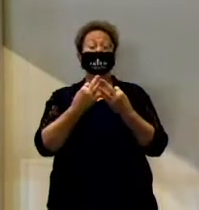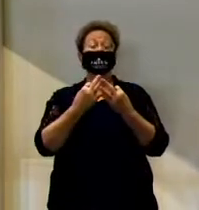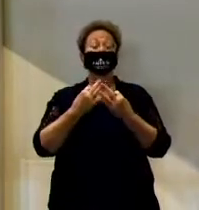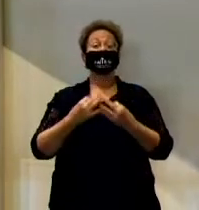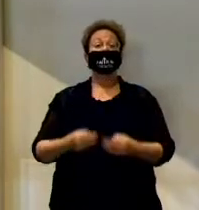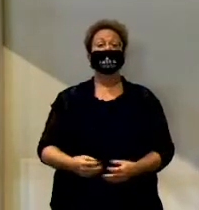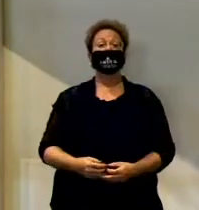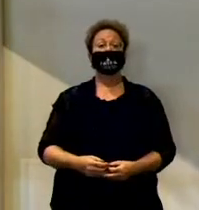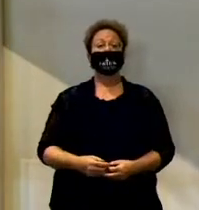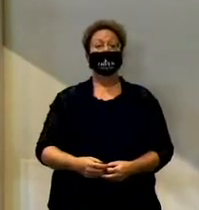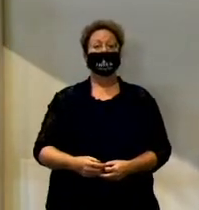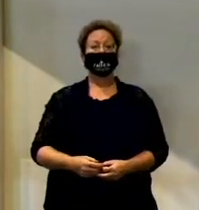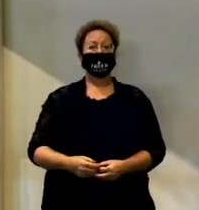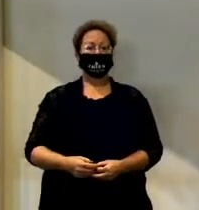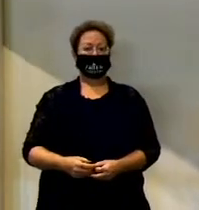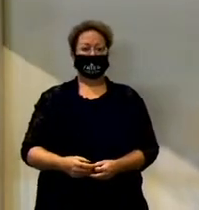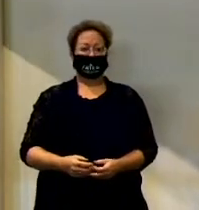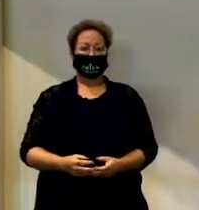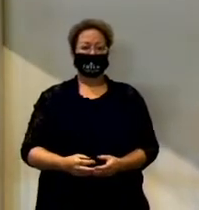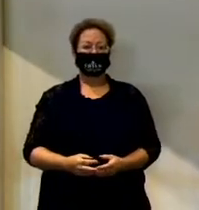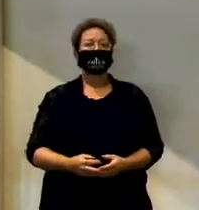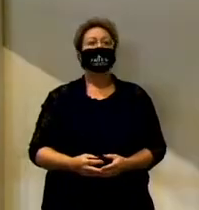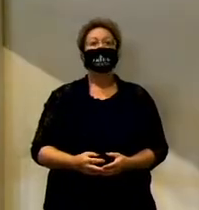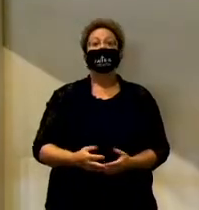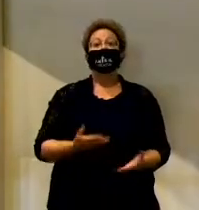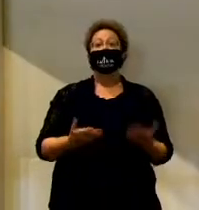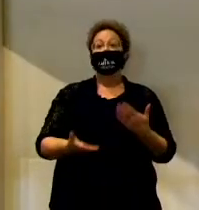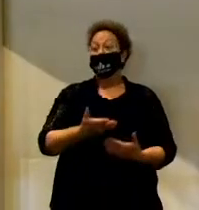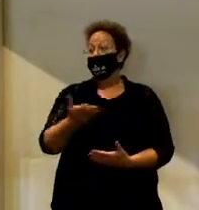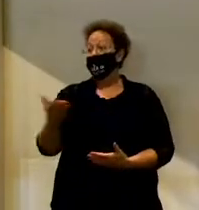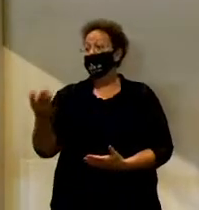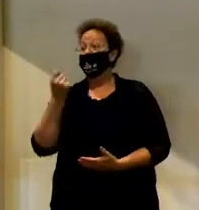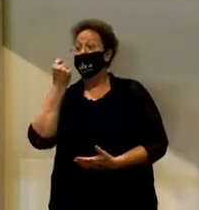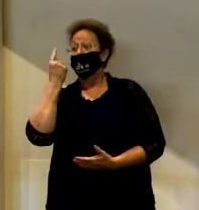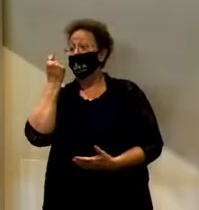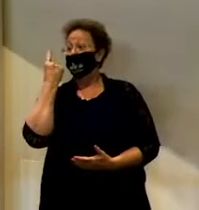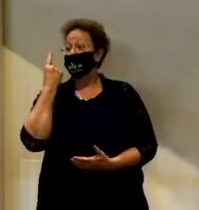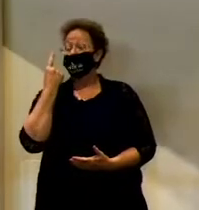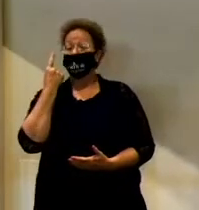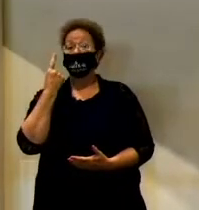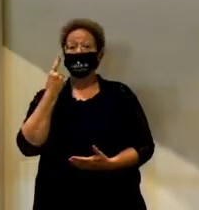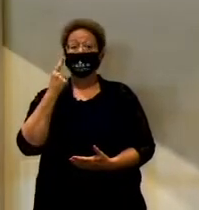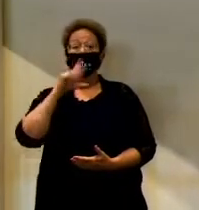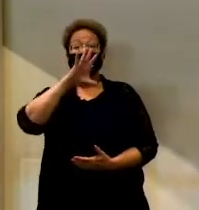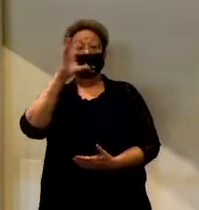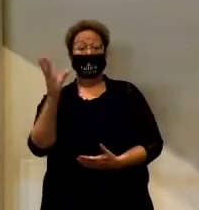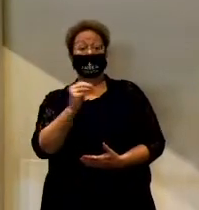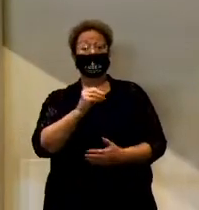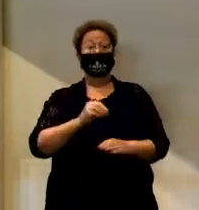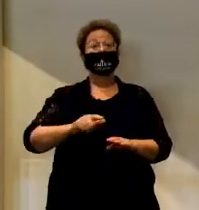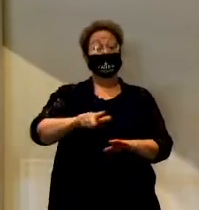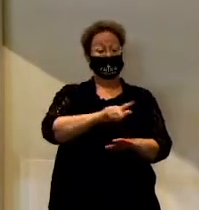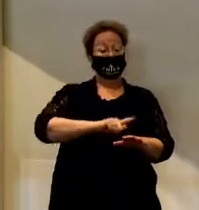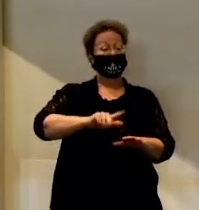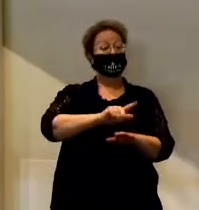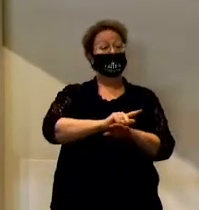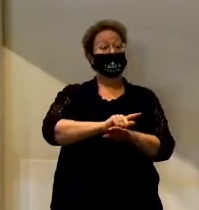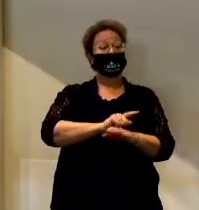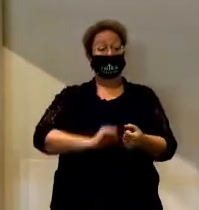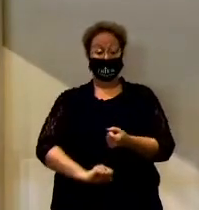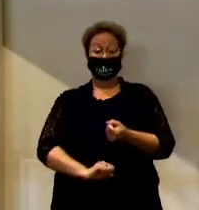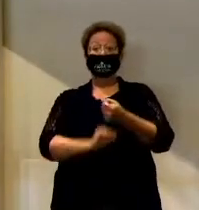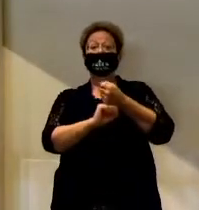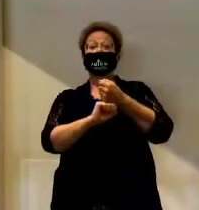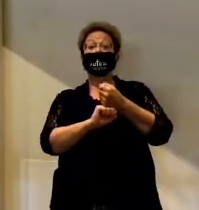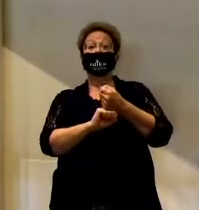into. For a lot of you, you understand, too, that in Liberia, West Africa, adoption or sponsorship